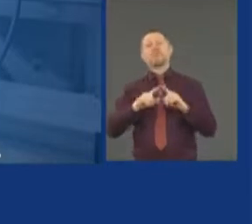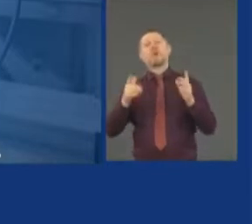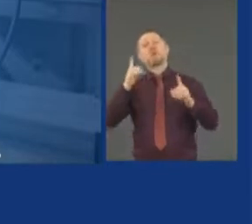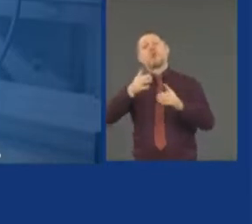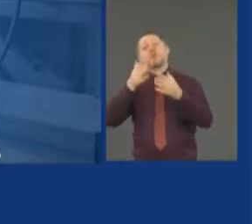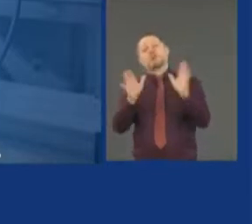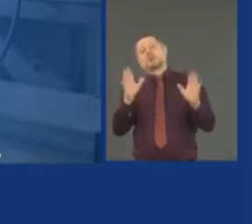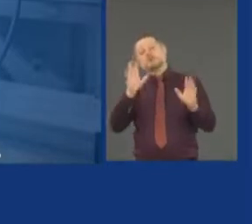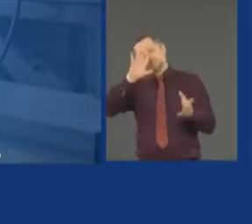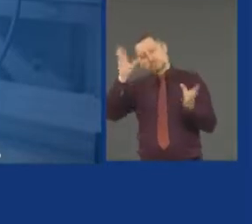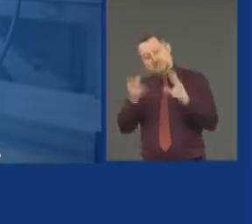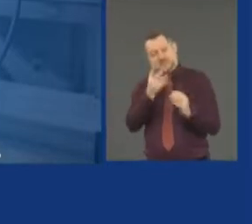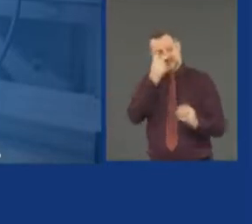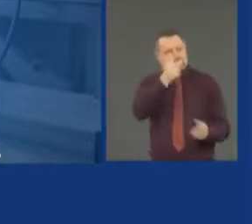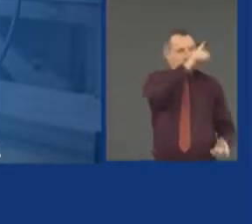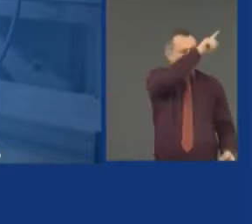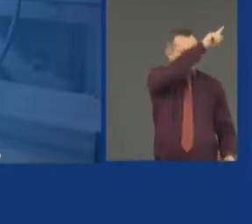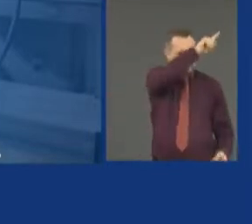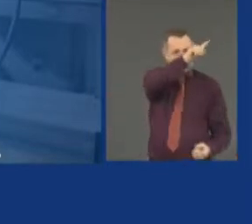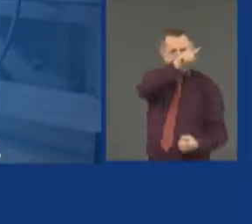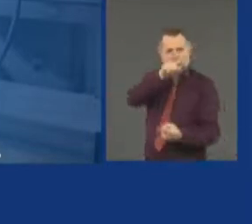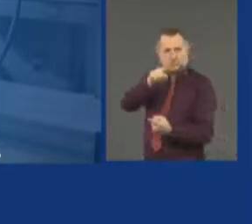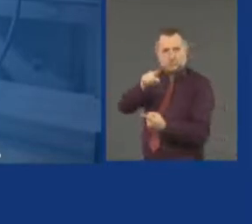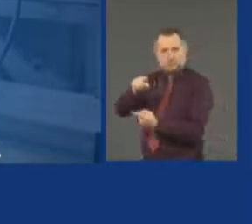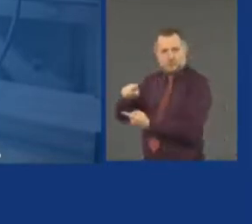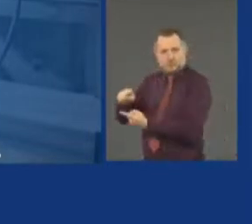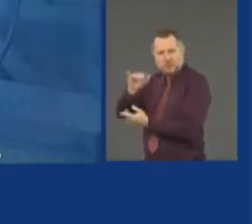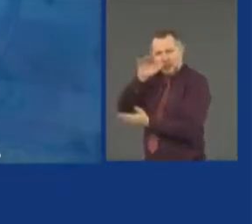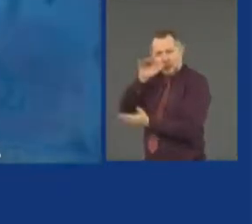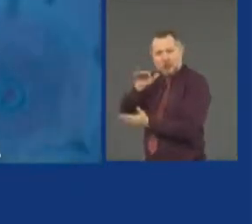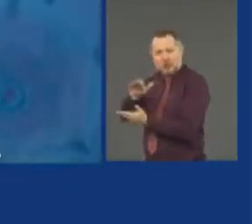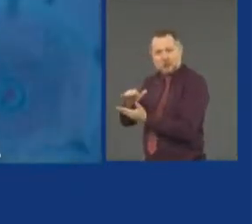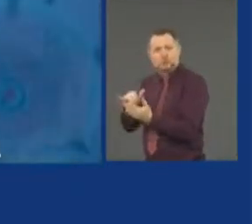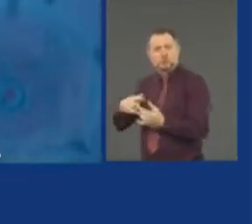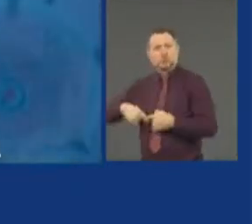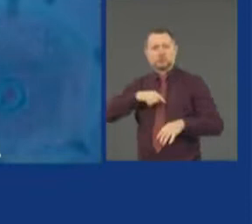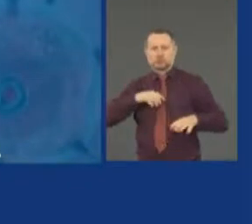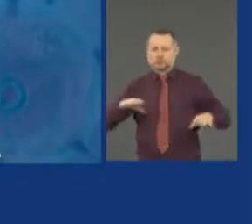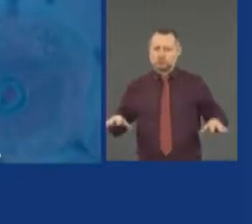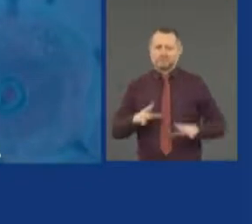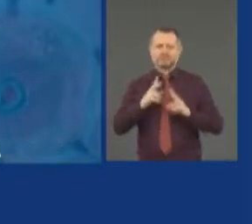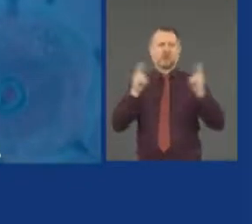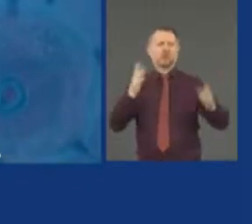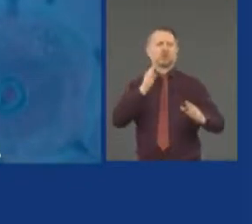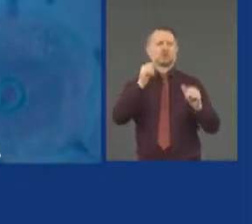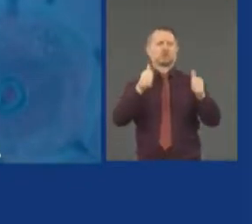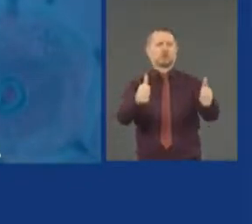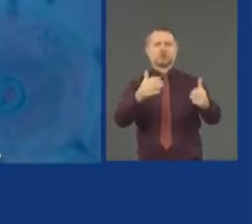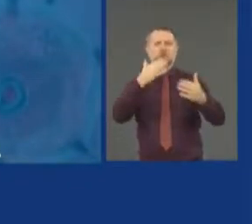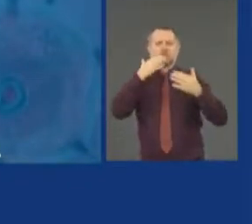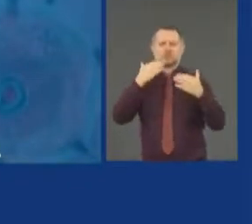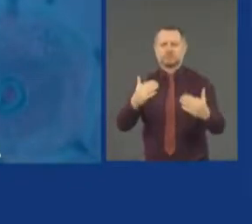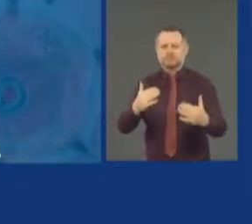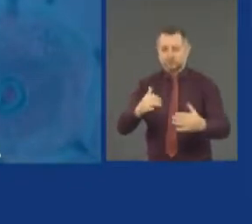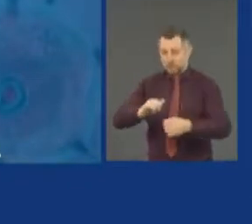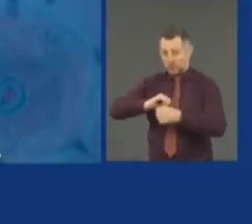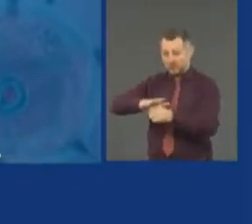So we're doing very, very well when it comes to dealing with the COVID-19 crisis.